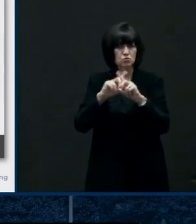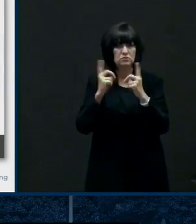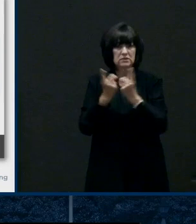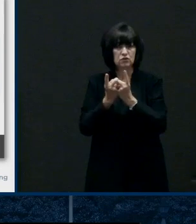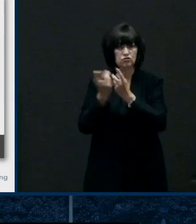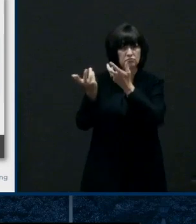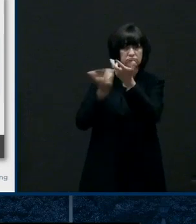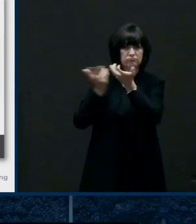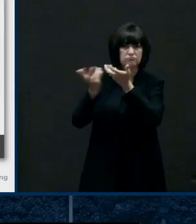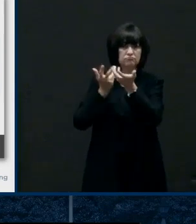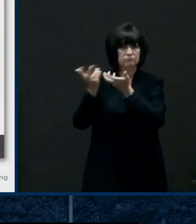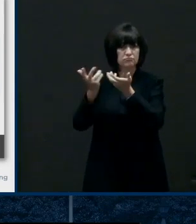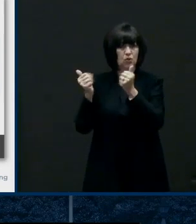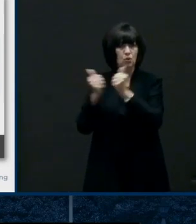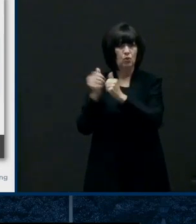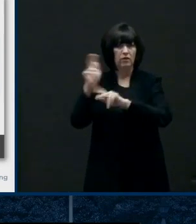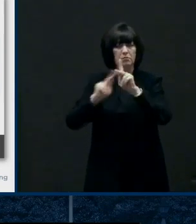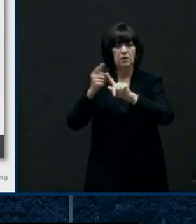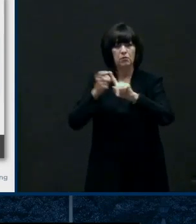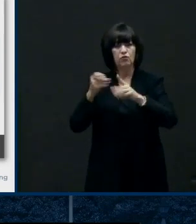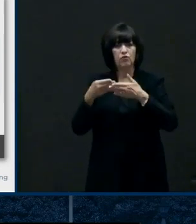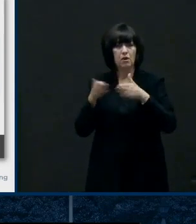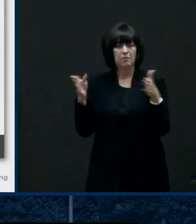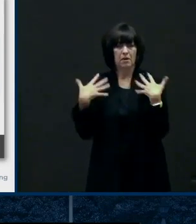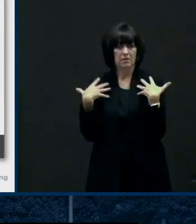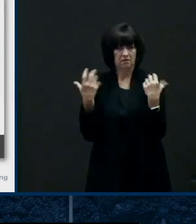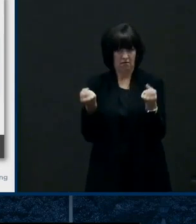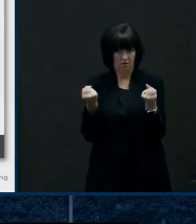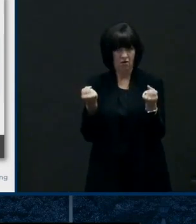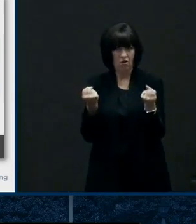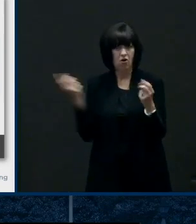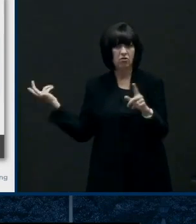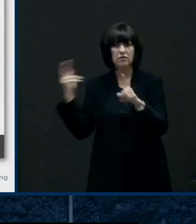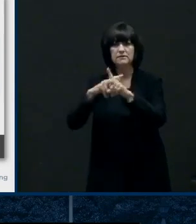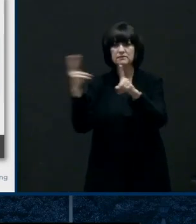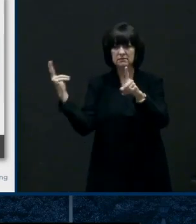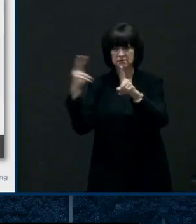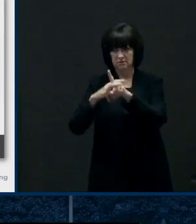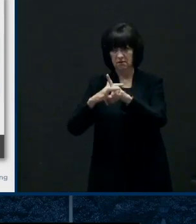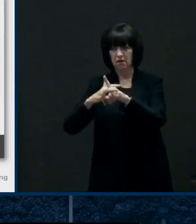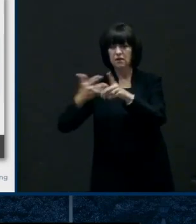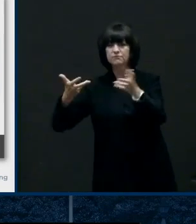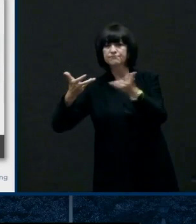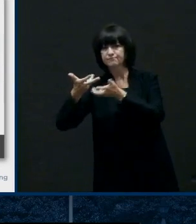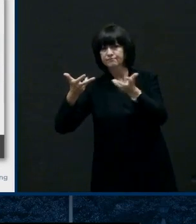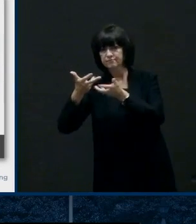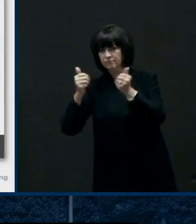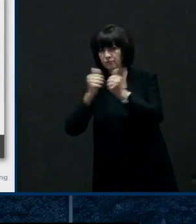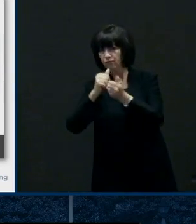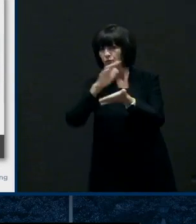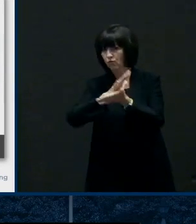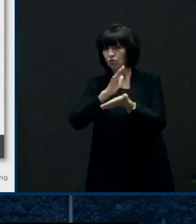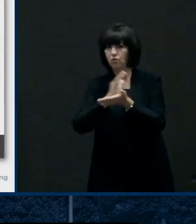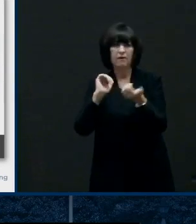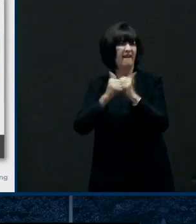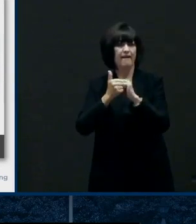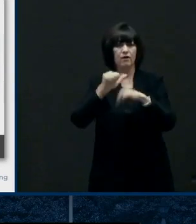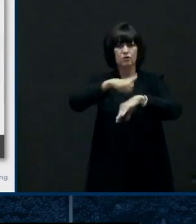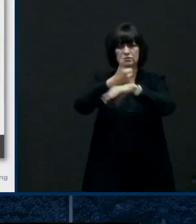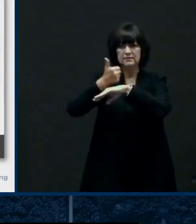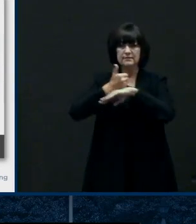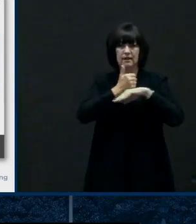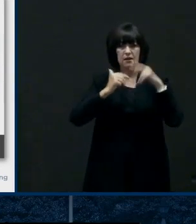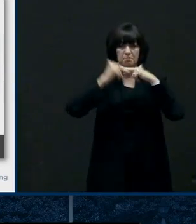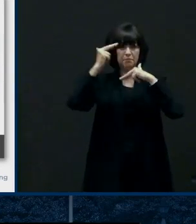the division of public health have been assigned to each of the districts and working closely on making it safe for children